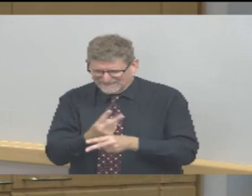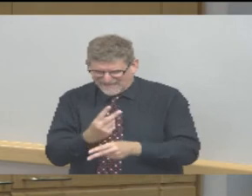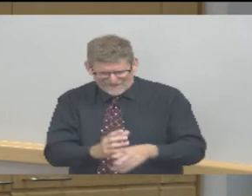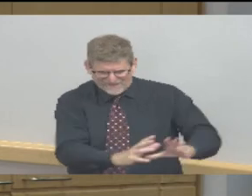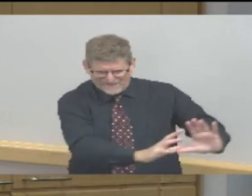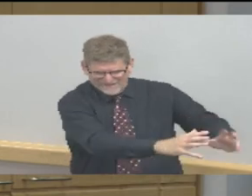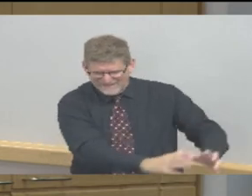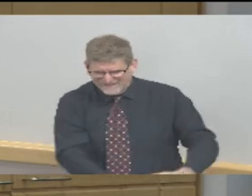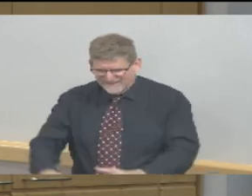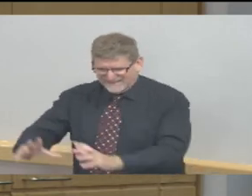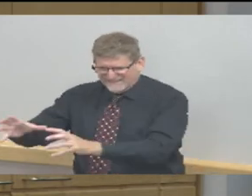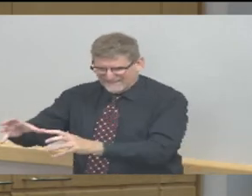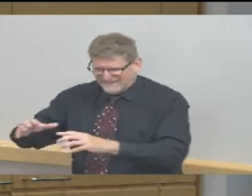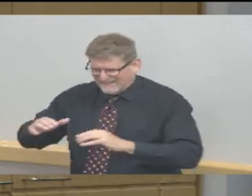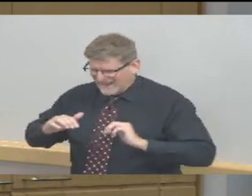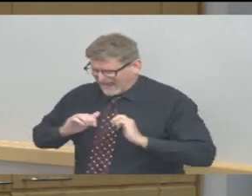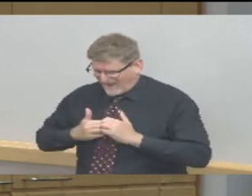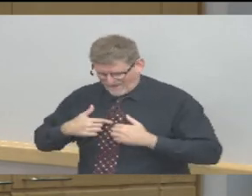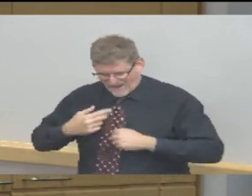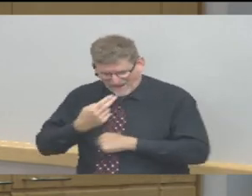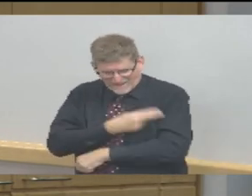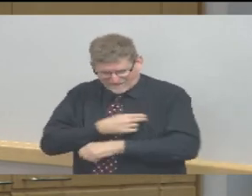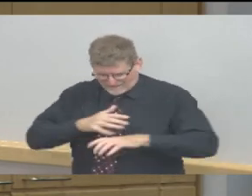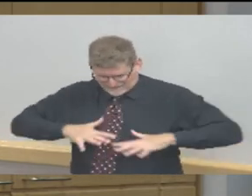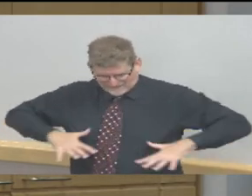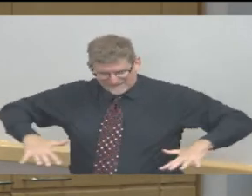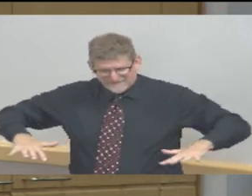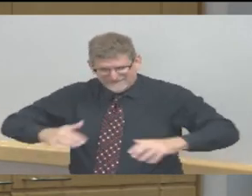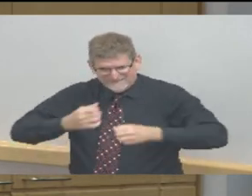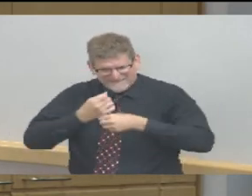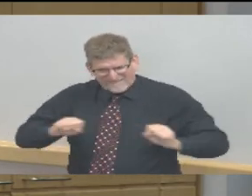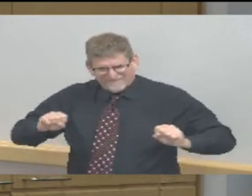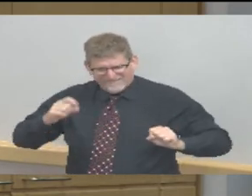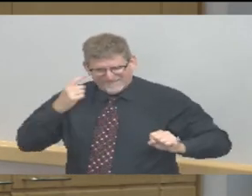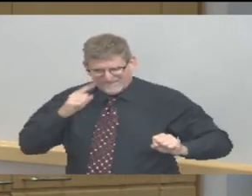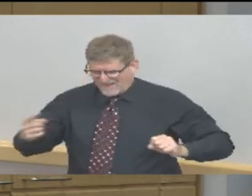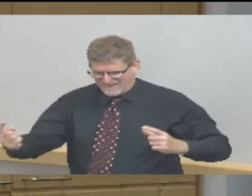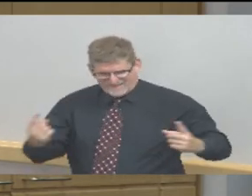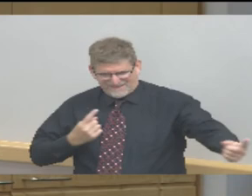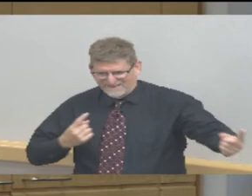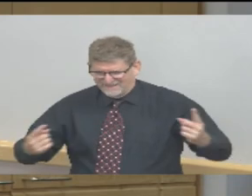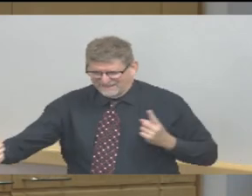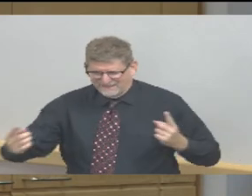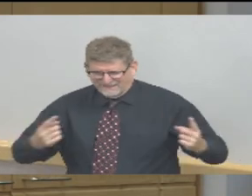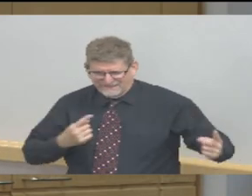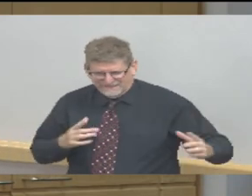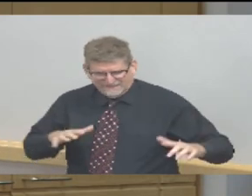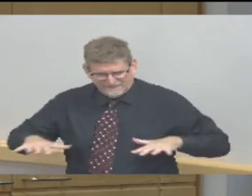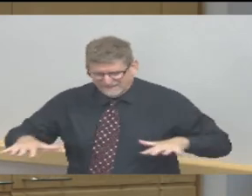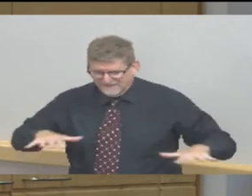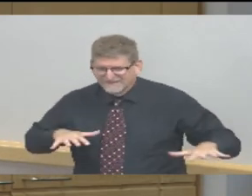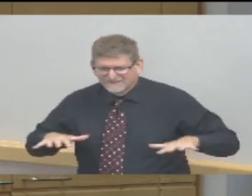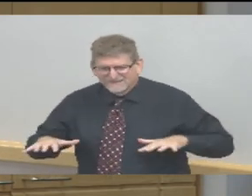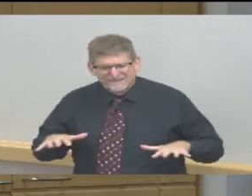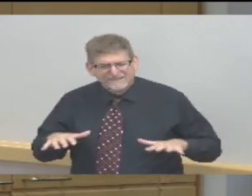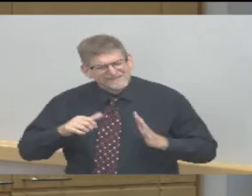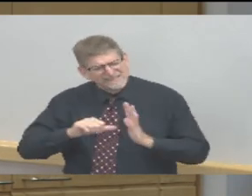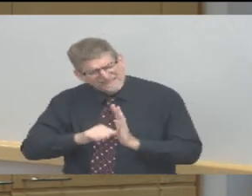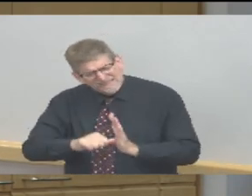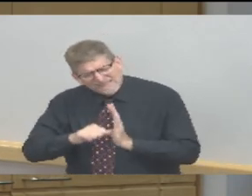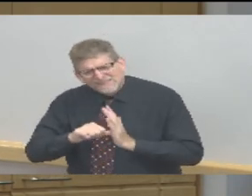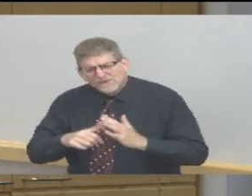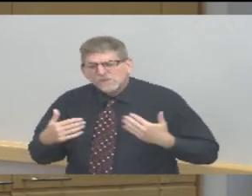and effective for both groups of individuals and again I'd just like to reiterate the importance